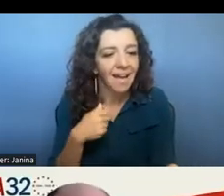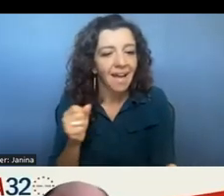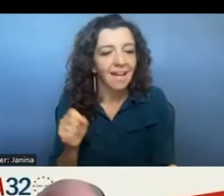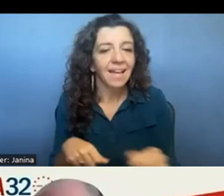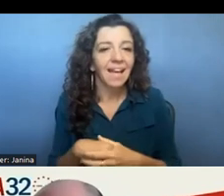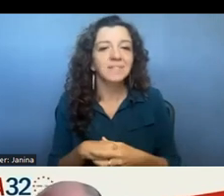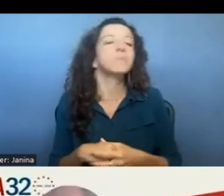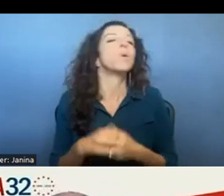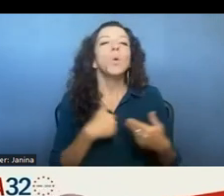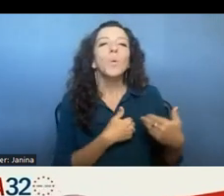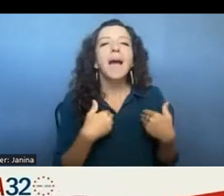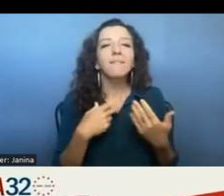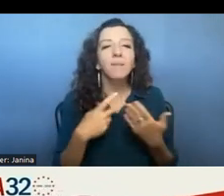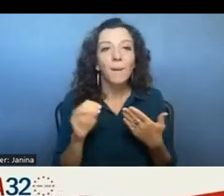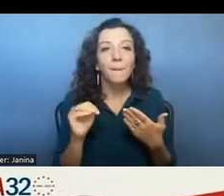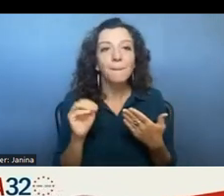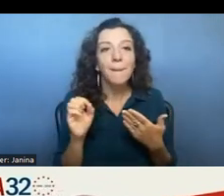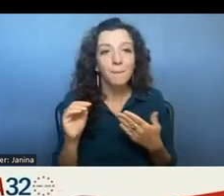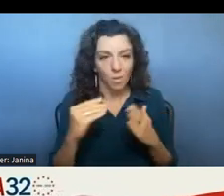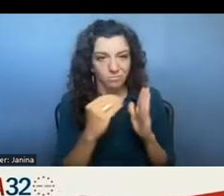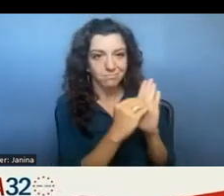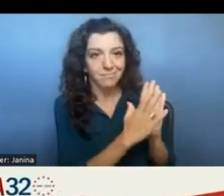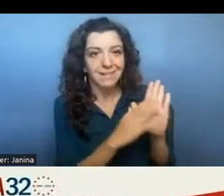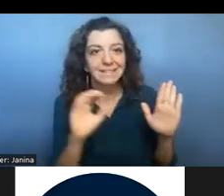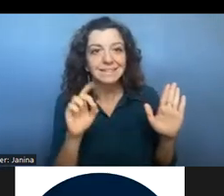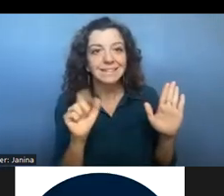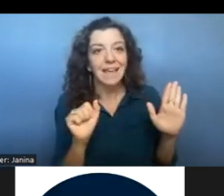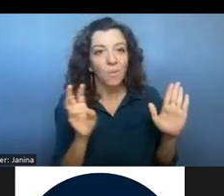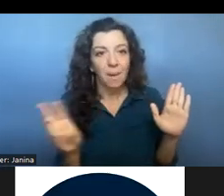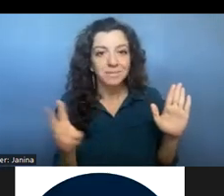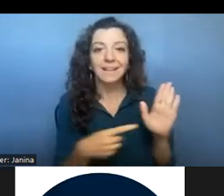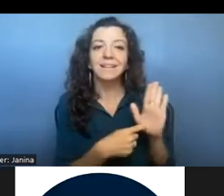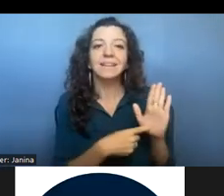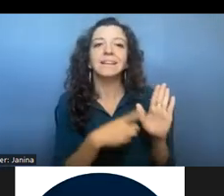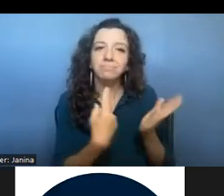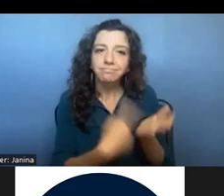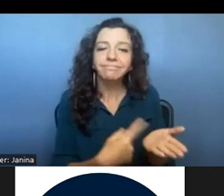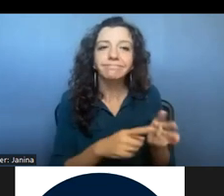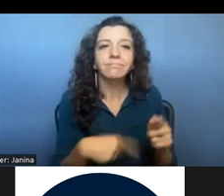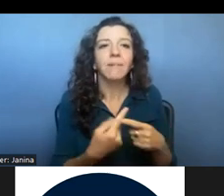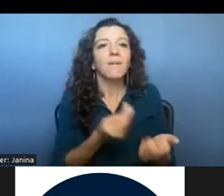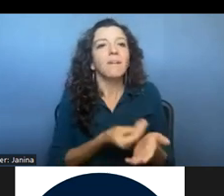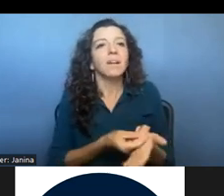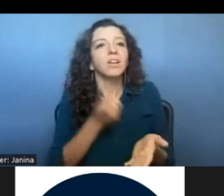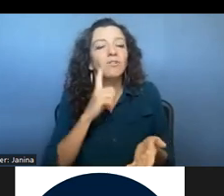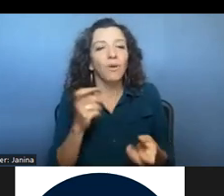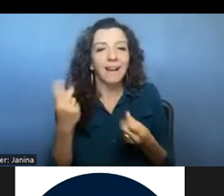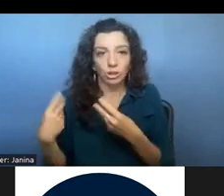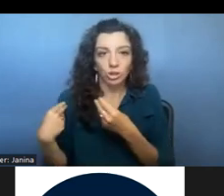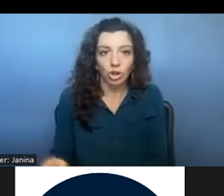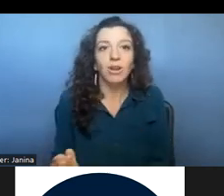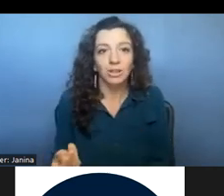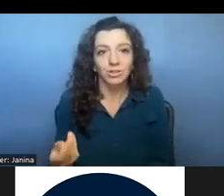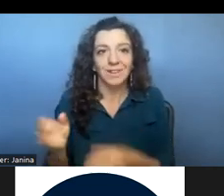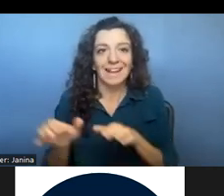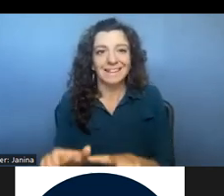on our cda website that discusses the nutrition funding for the intergenerational activities opportunity at length um i can